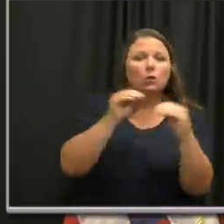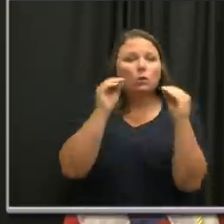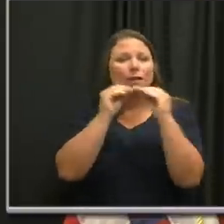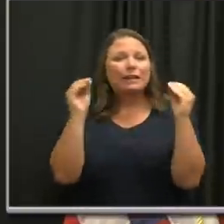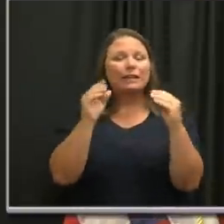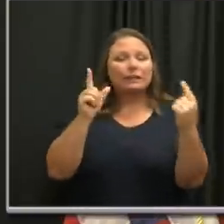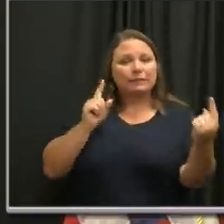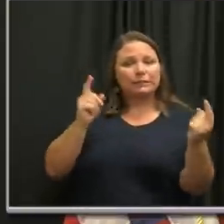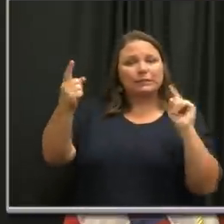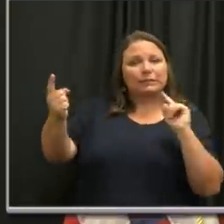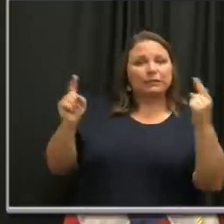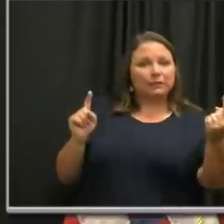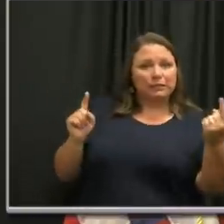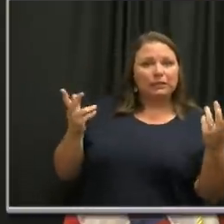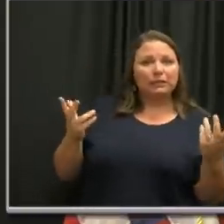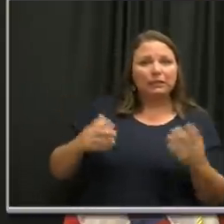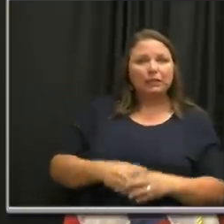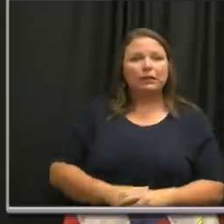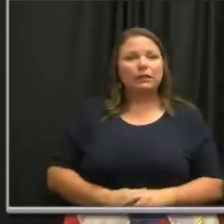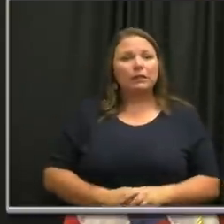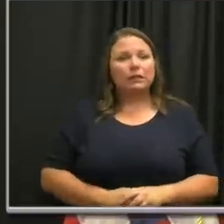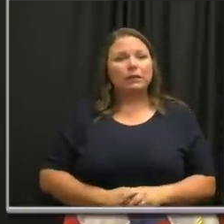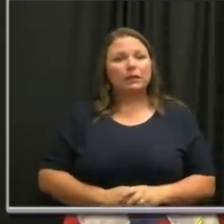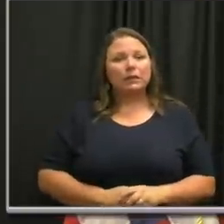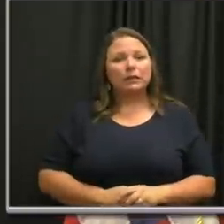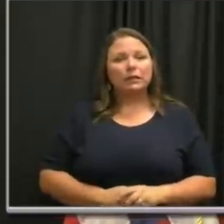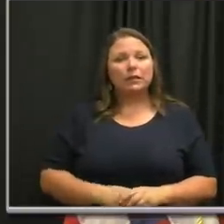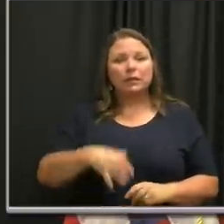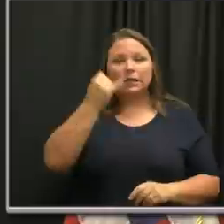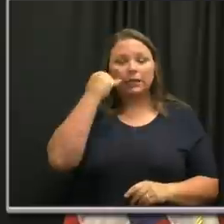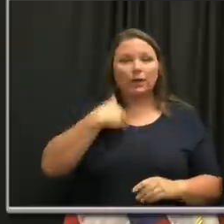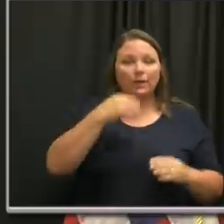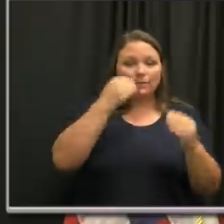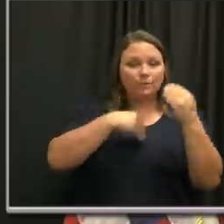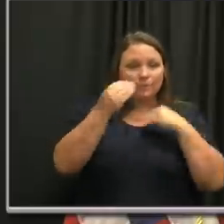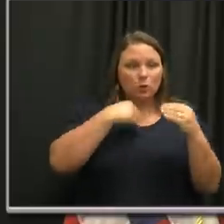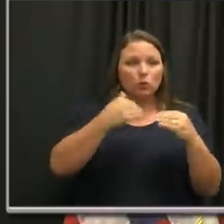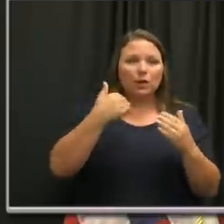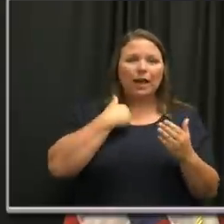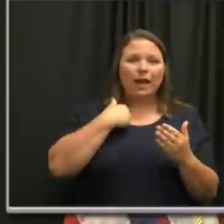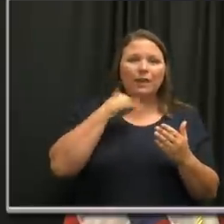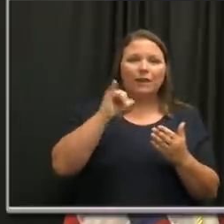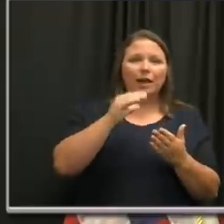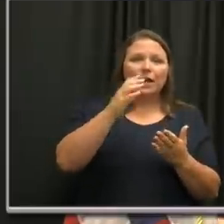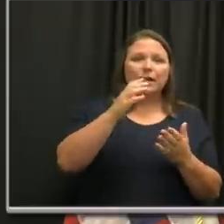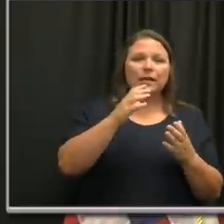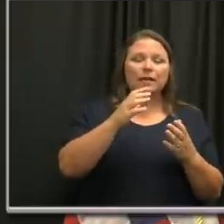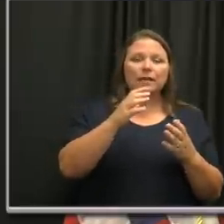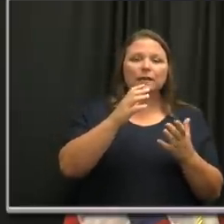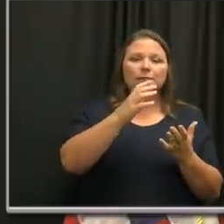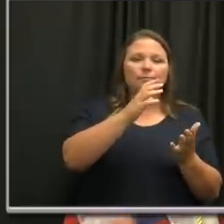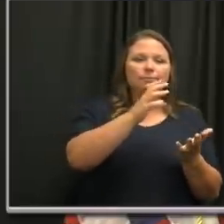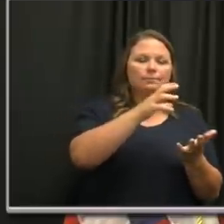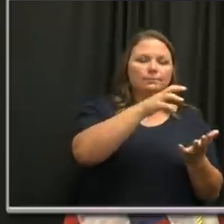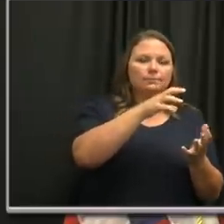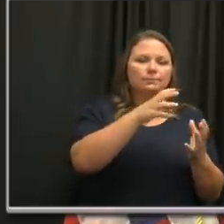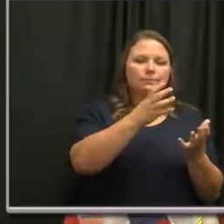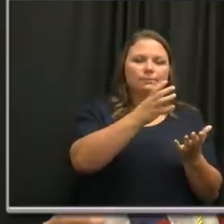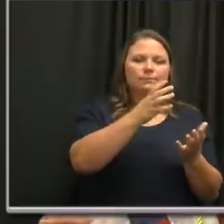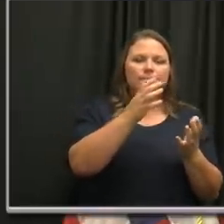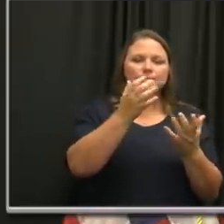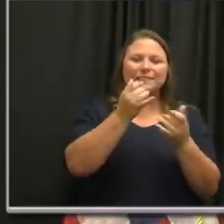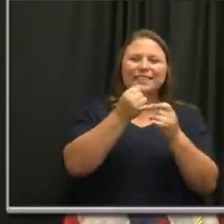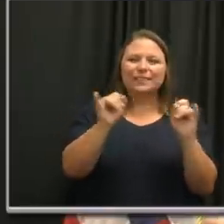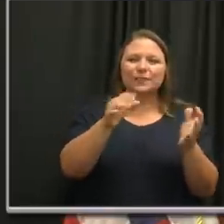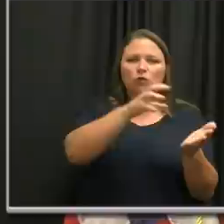Stay apart. If you're putting, if you're, if you're putting out food, maybe you put cups of, of chips. individually, individual serve